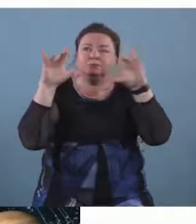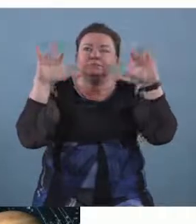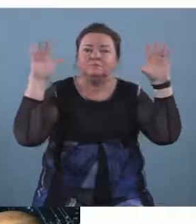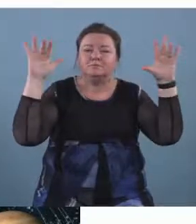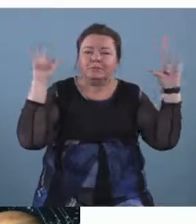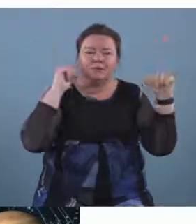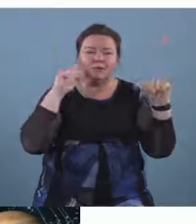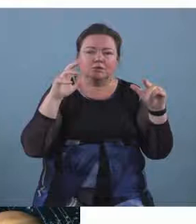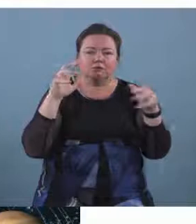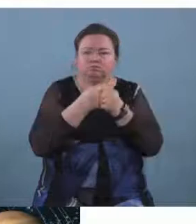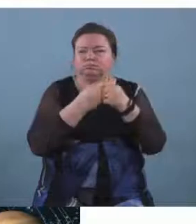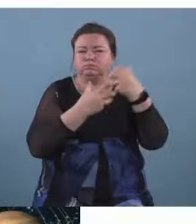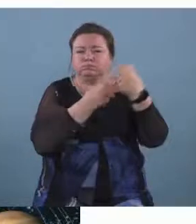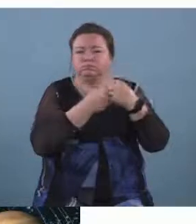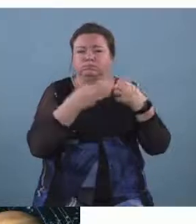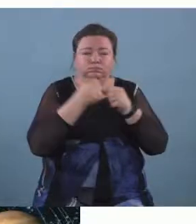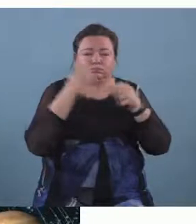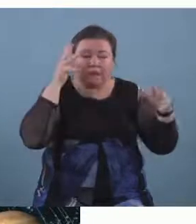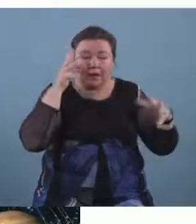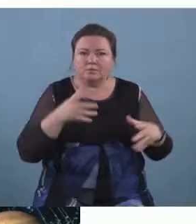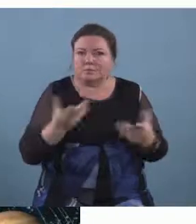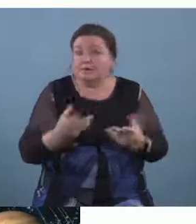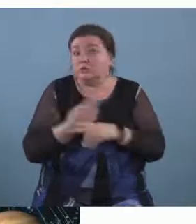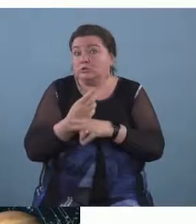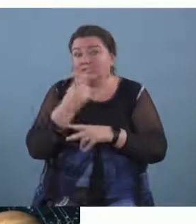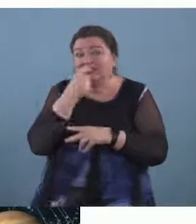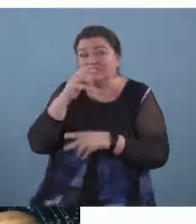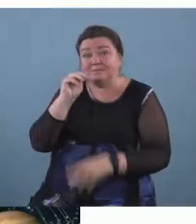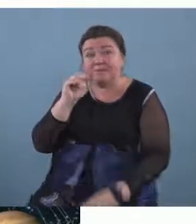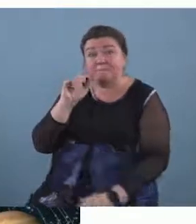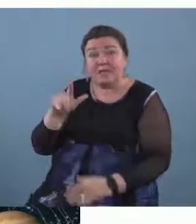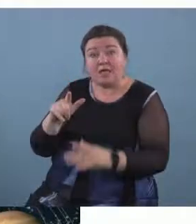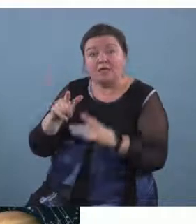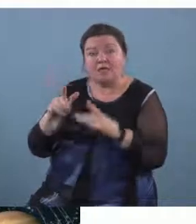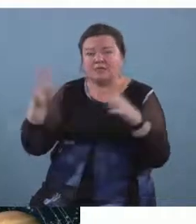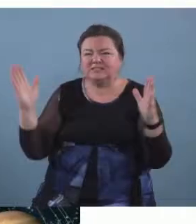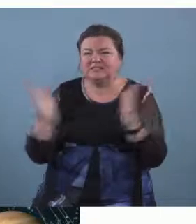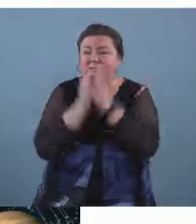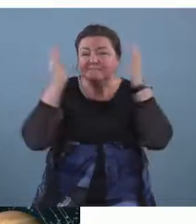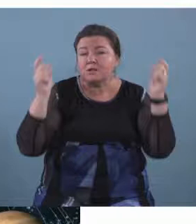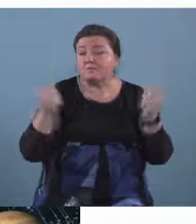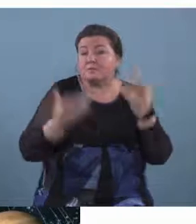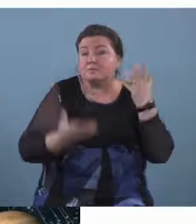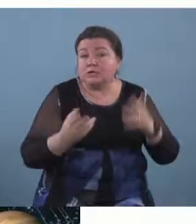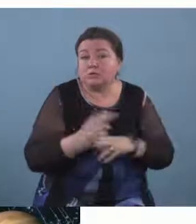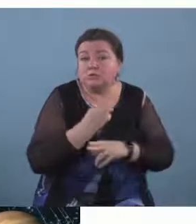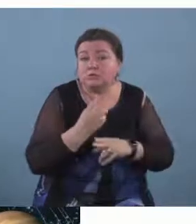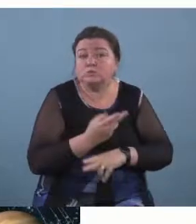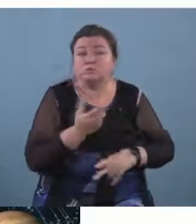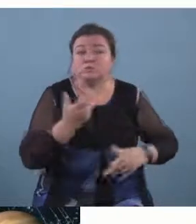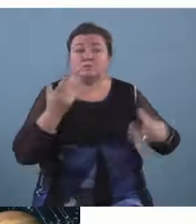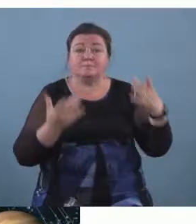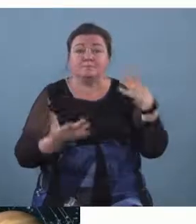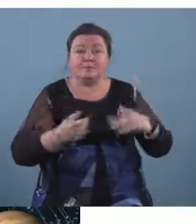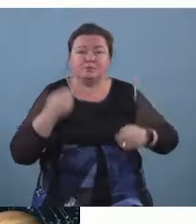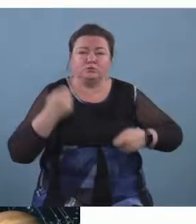you could use metallic instruments and maybe things like cymbals um you could use an ocean drum